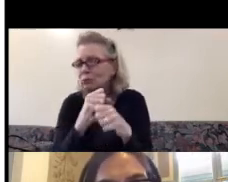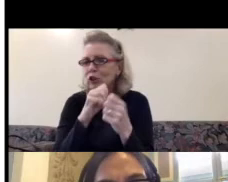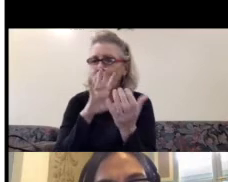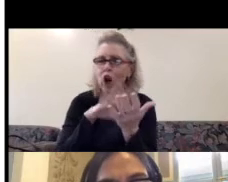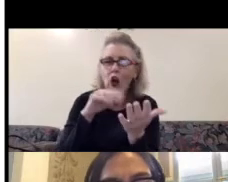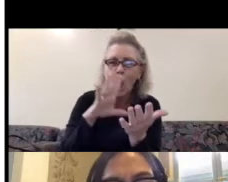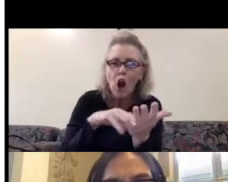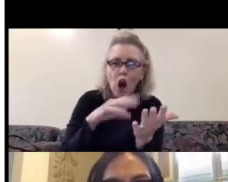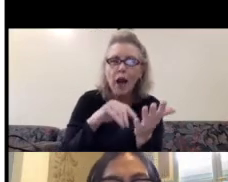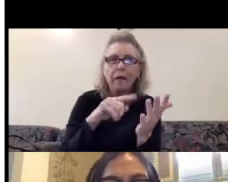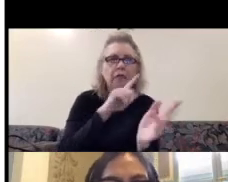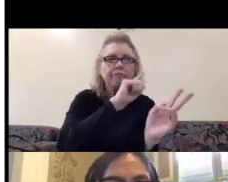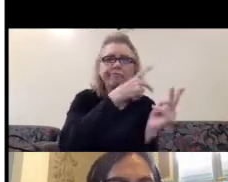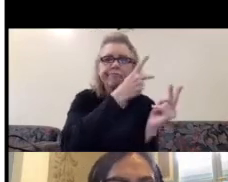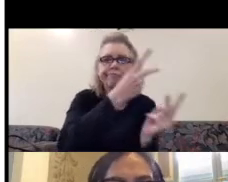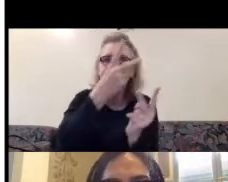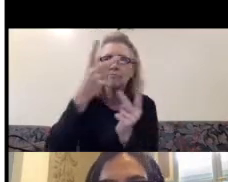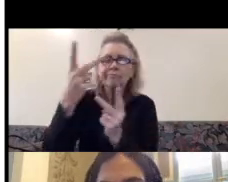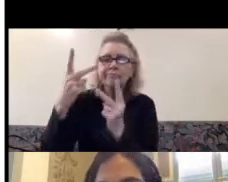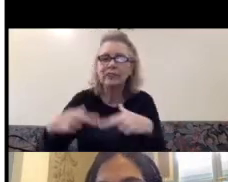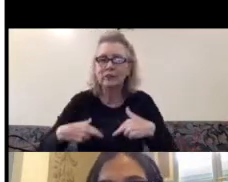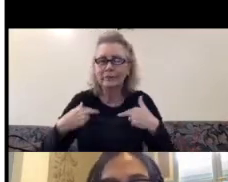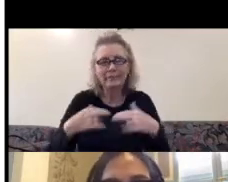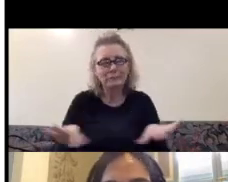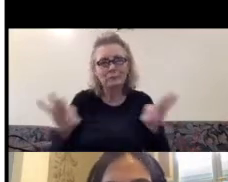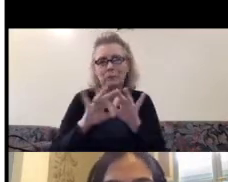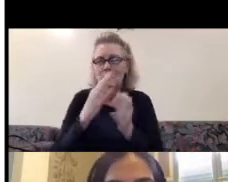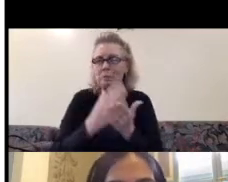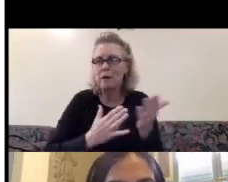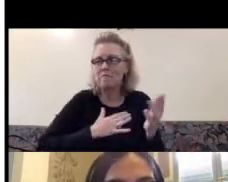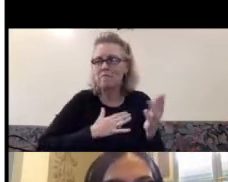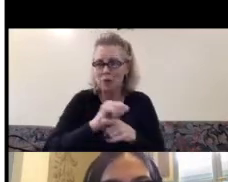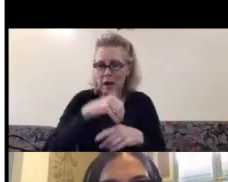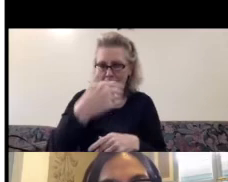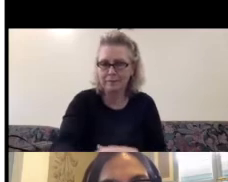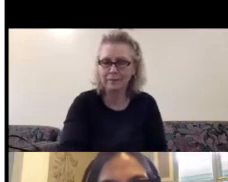residencies has been a very important part of my practice. Next one, please.